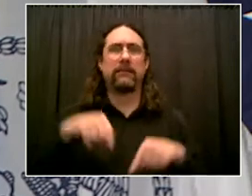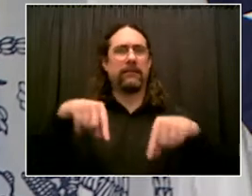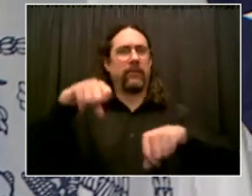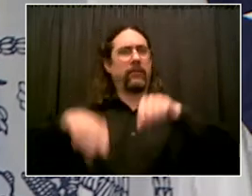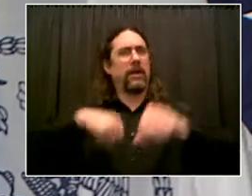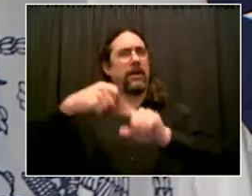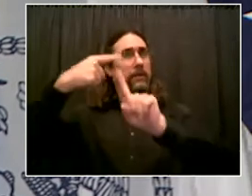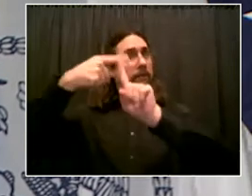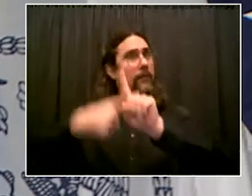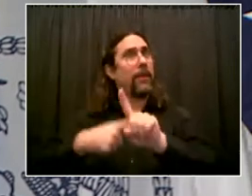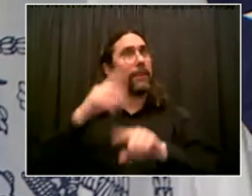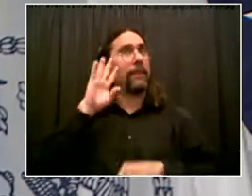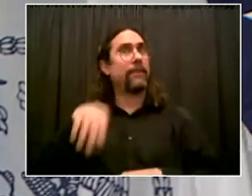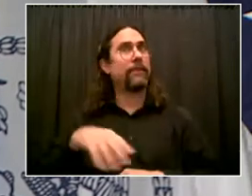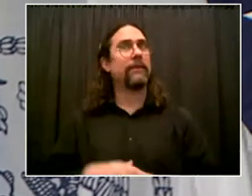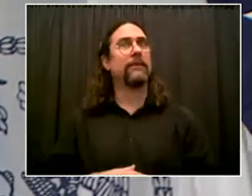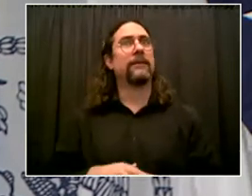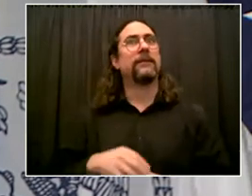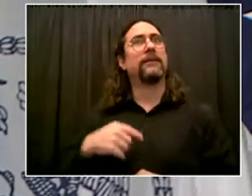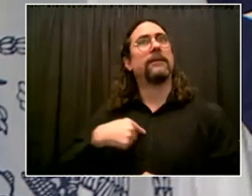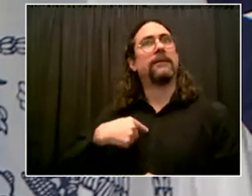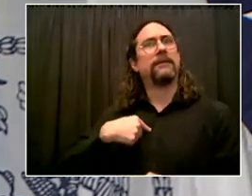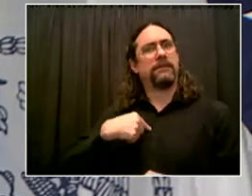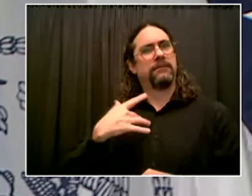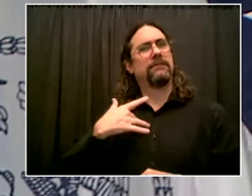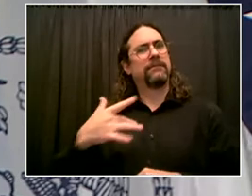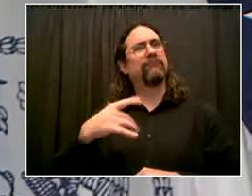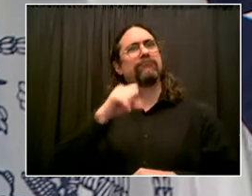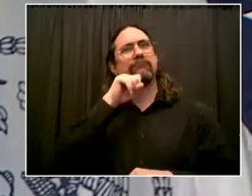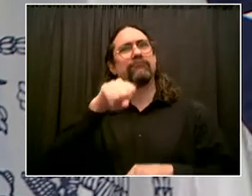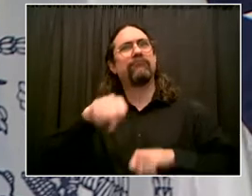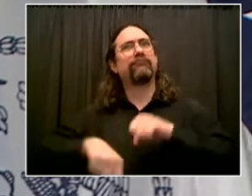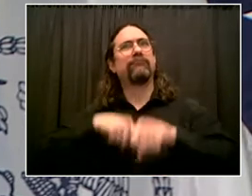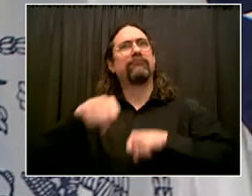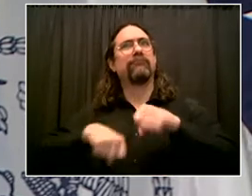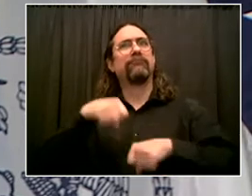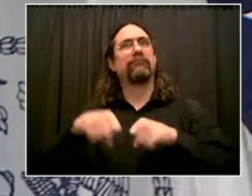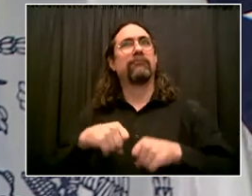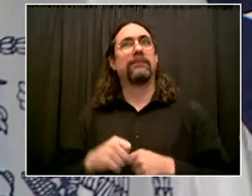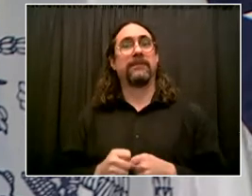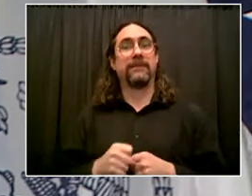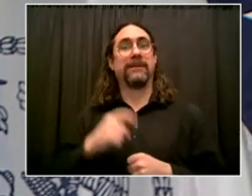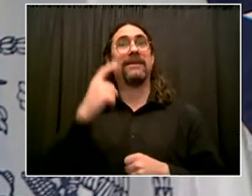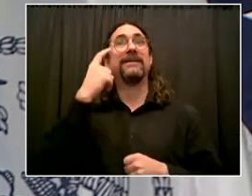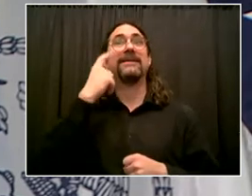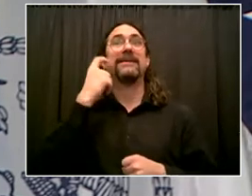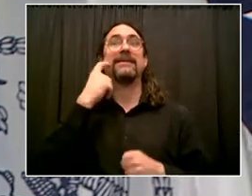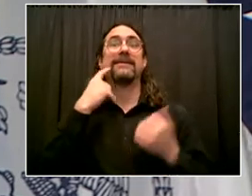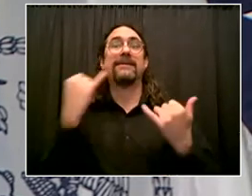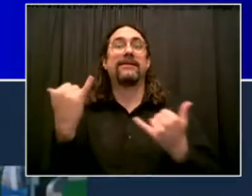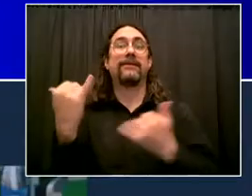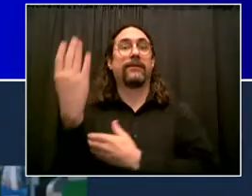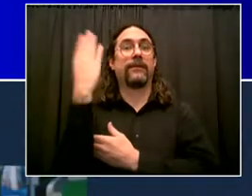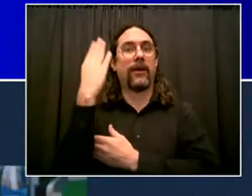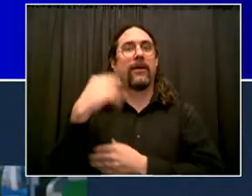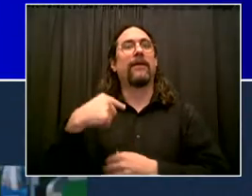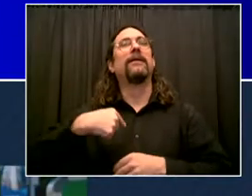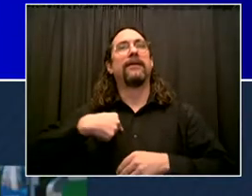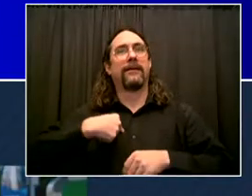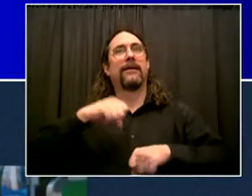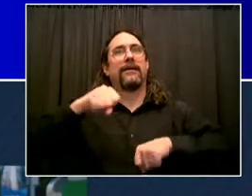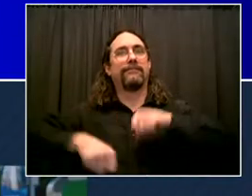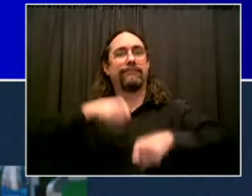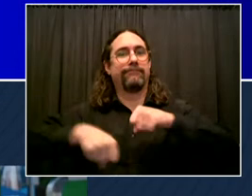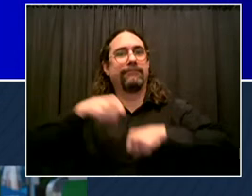And great experience, thanks to everyone who came along on the ride, and just beautiful. Another way of